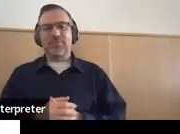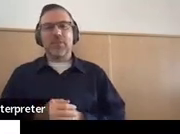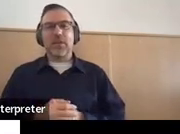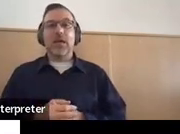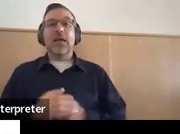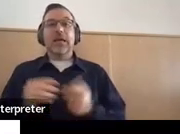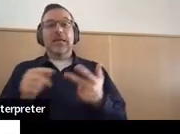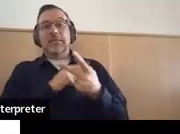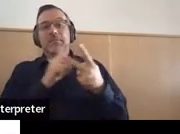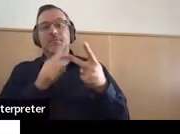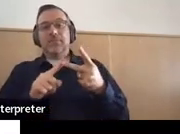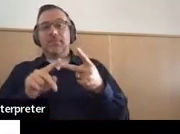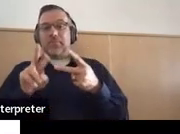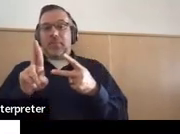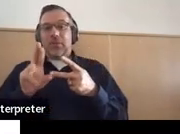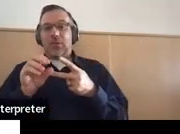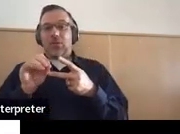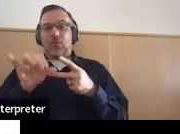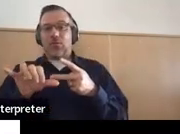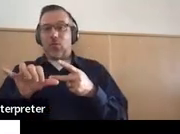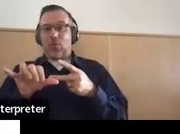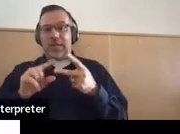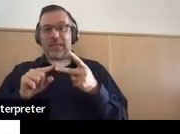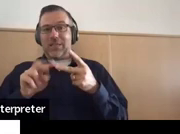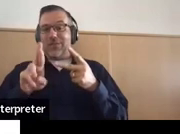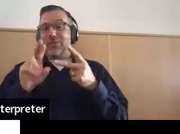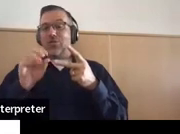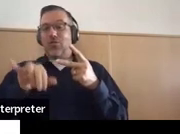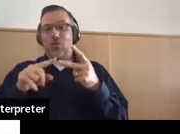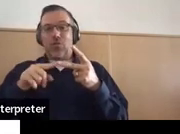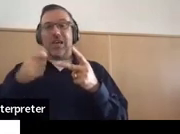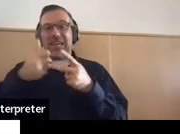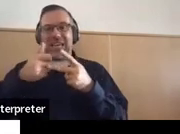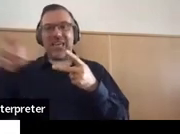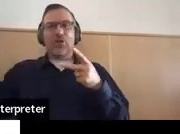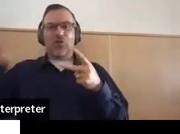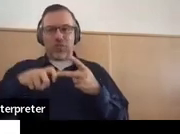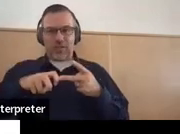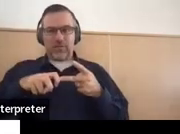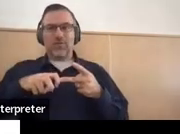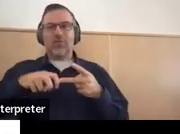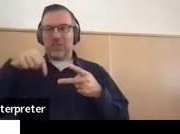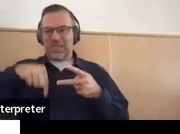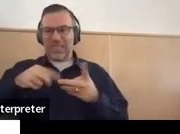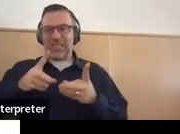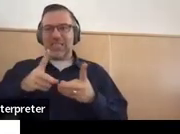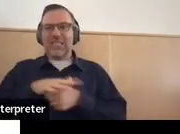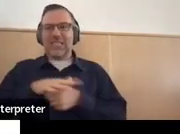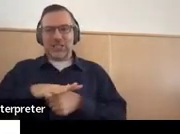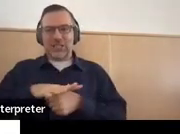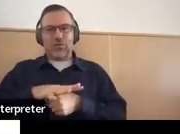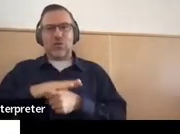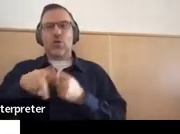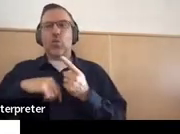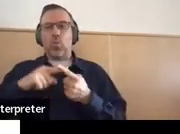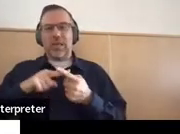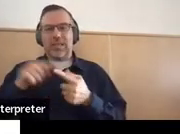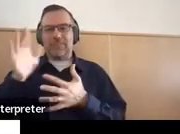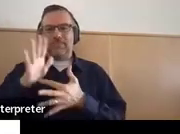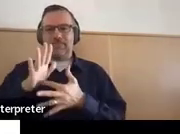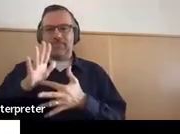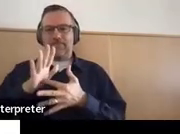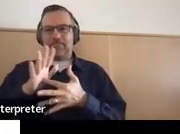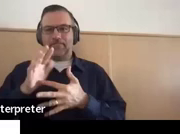here. You can see that Roy transferred into this district in 11th grade. So we're not